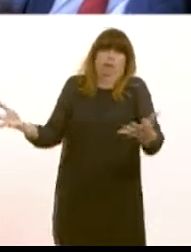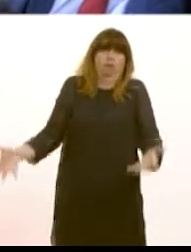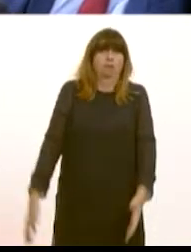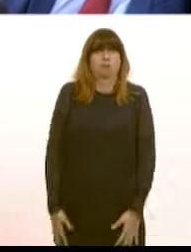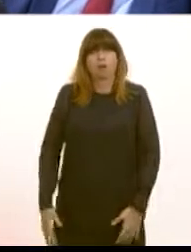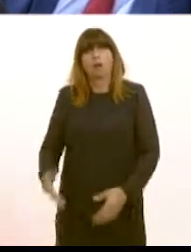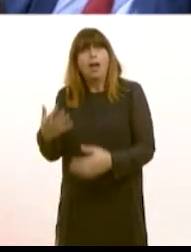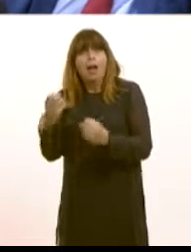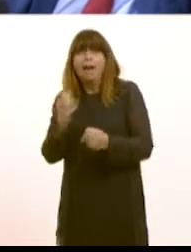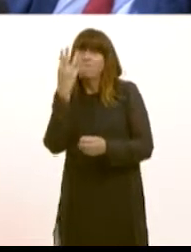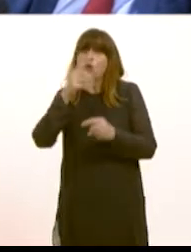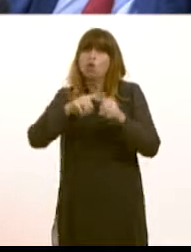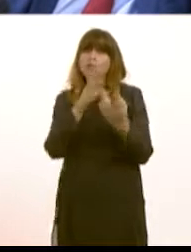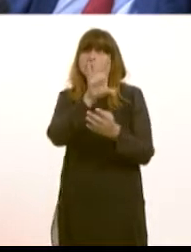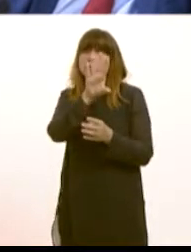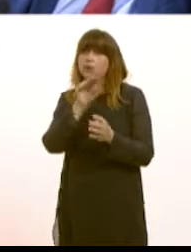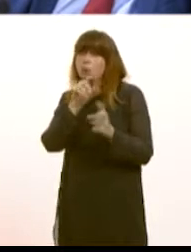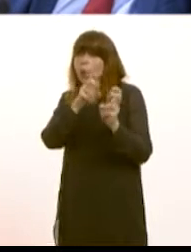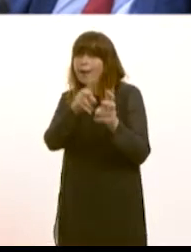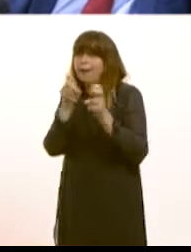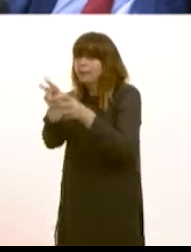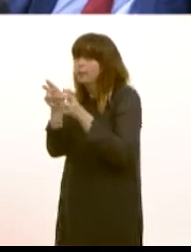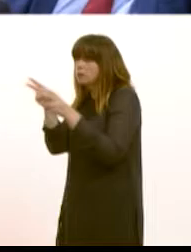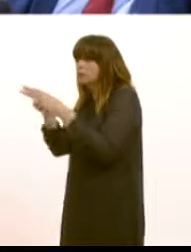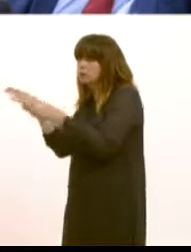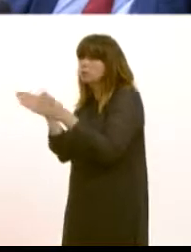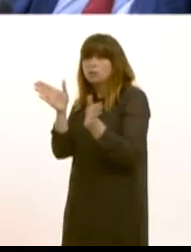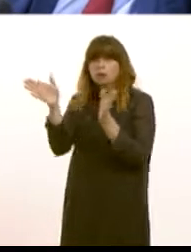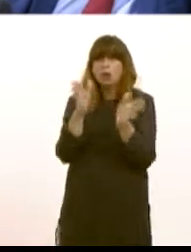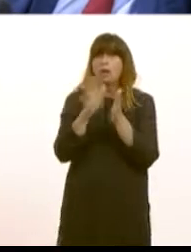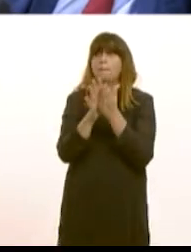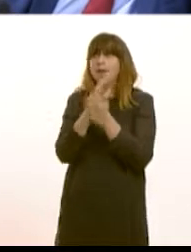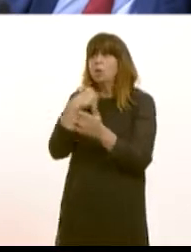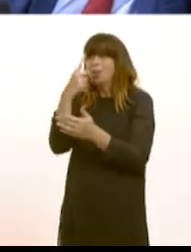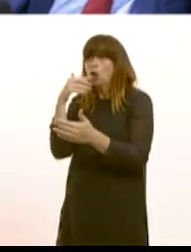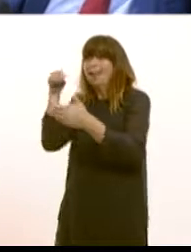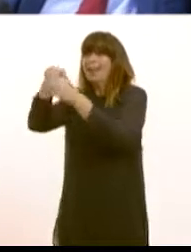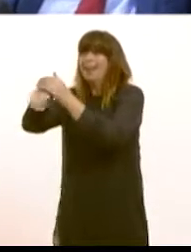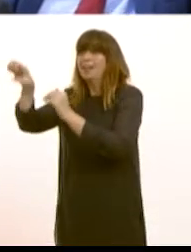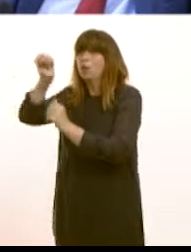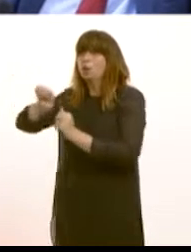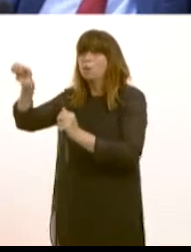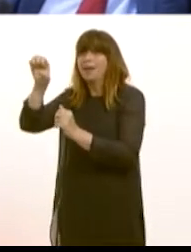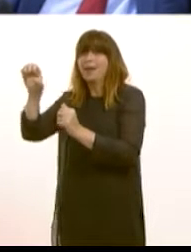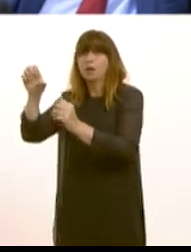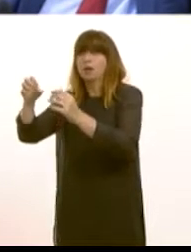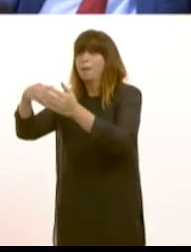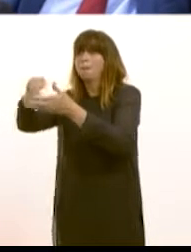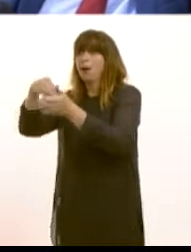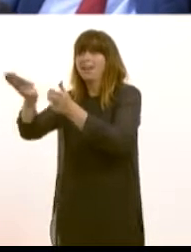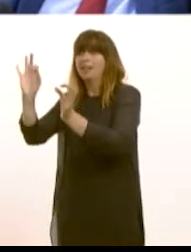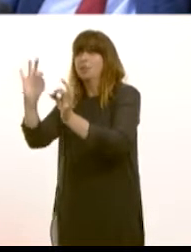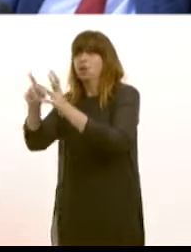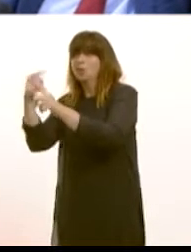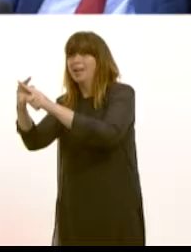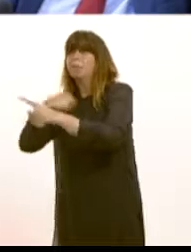are models four different models that could be adopted that give pretty much full access to the European market single market that the UK government needs to declare